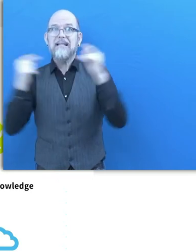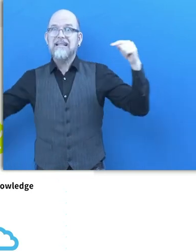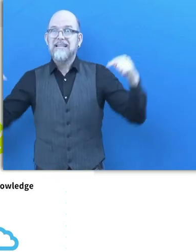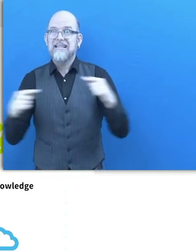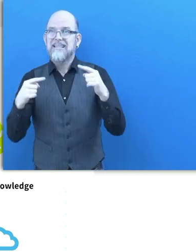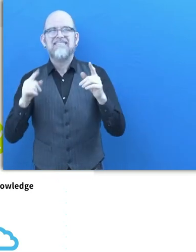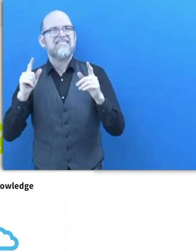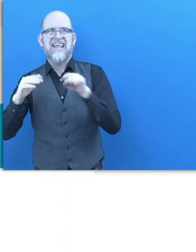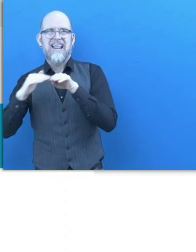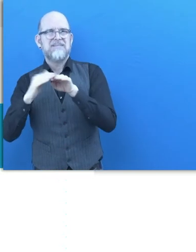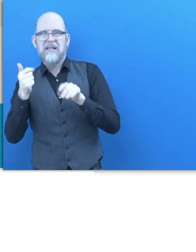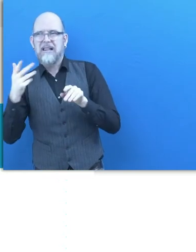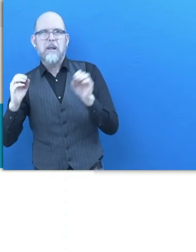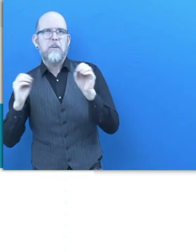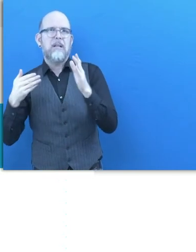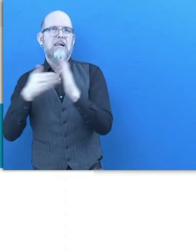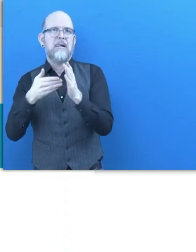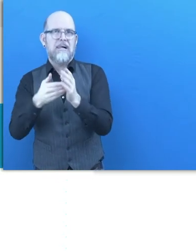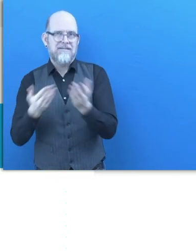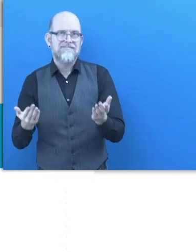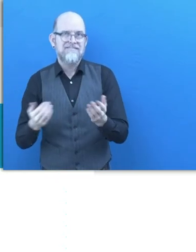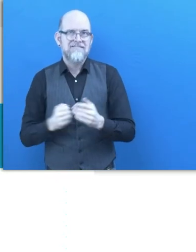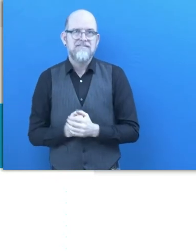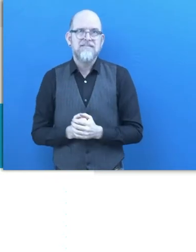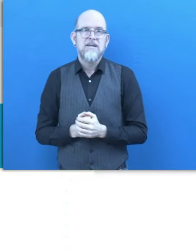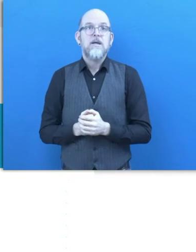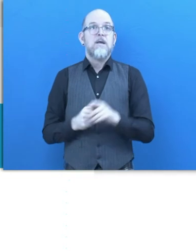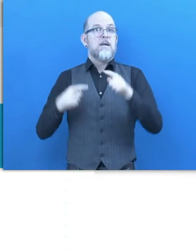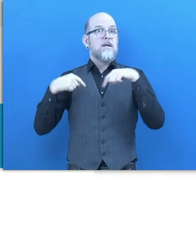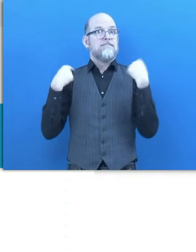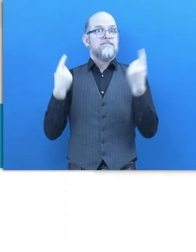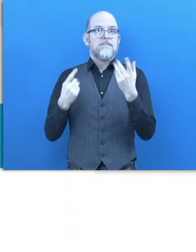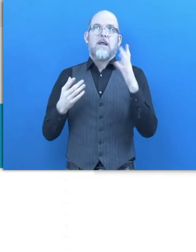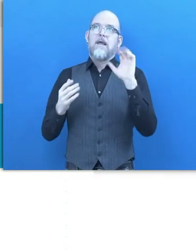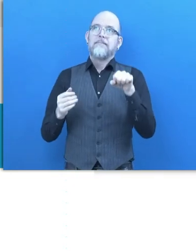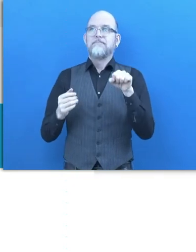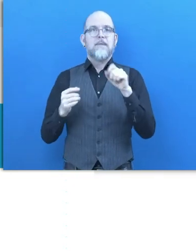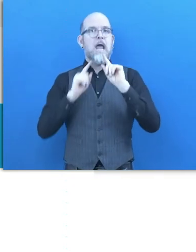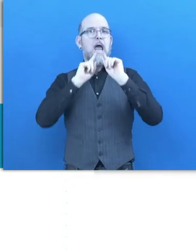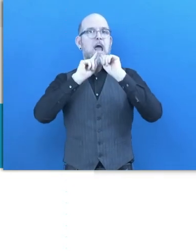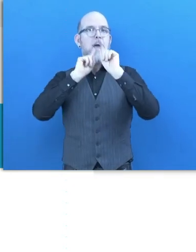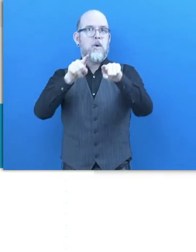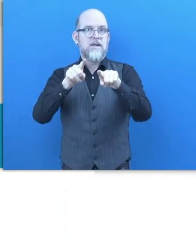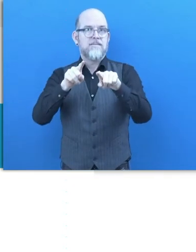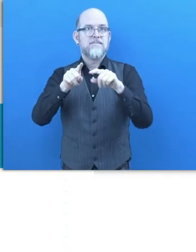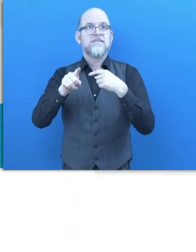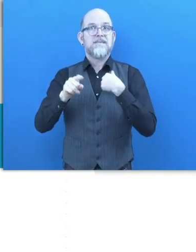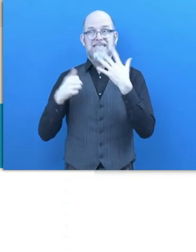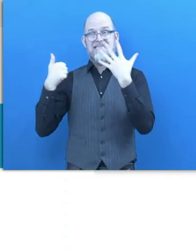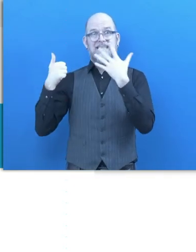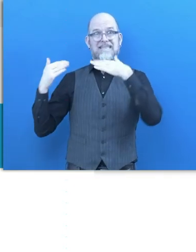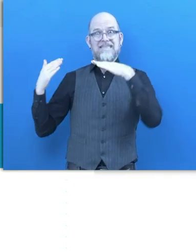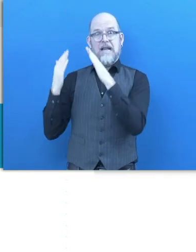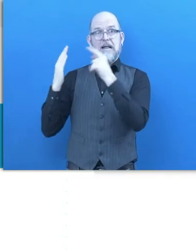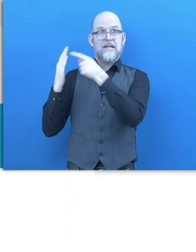they need. Our answer to these six challenges is a global solution. We can